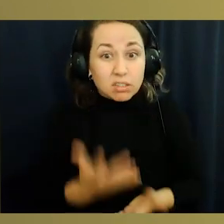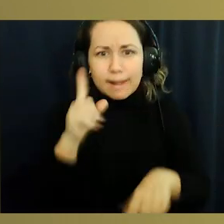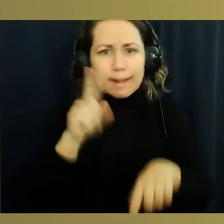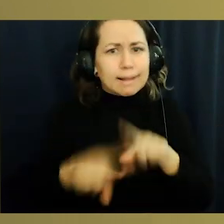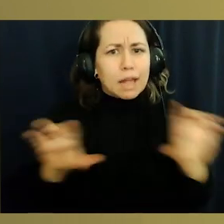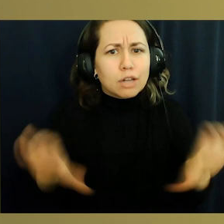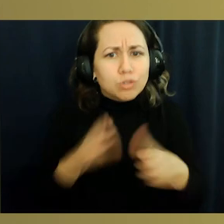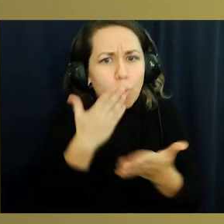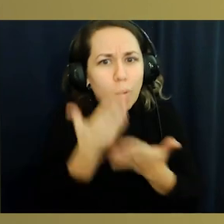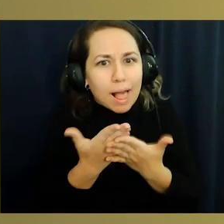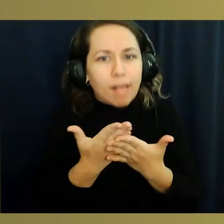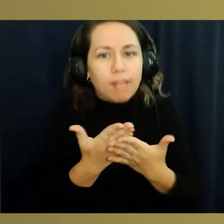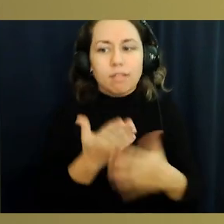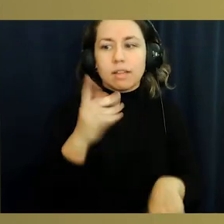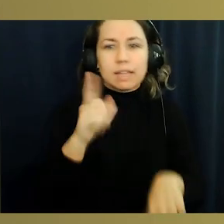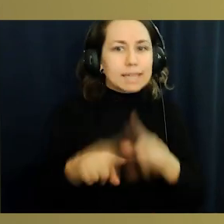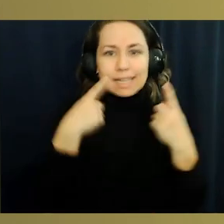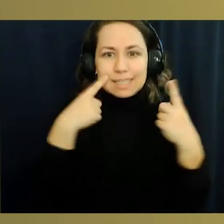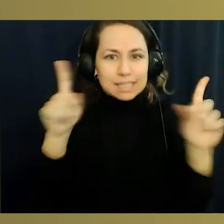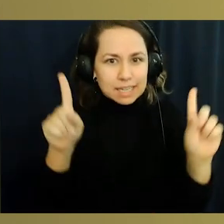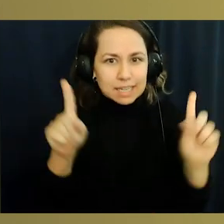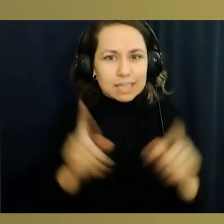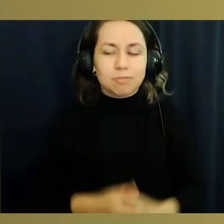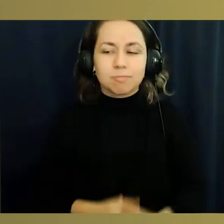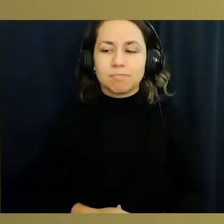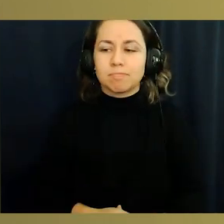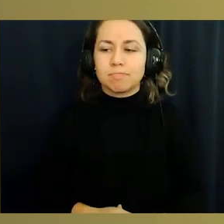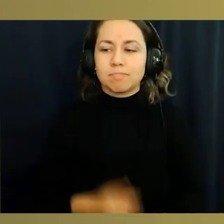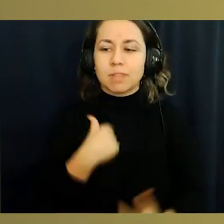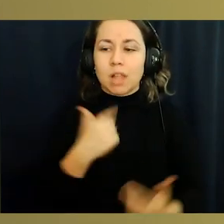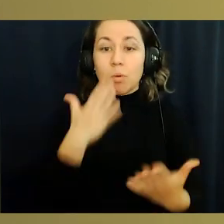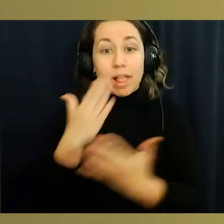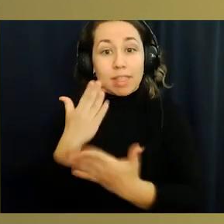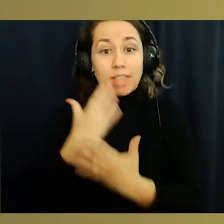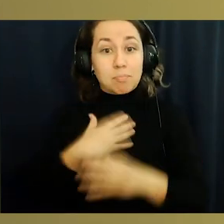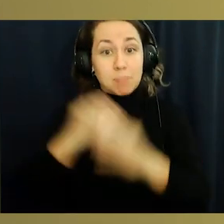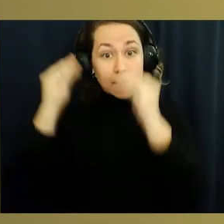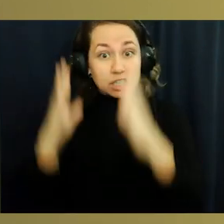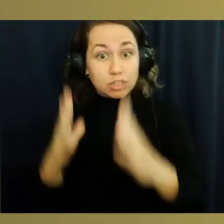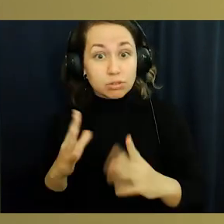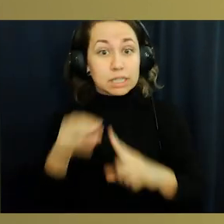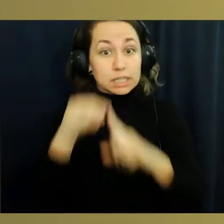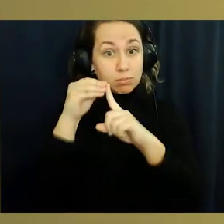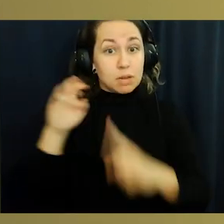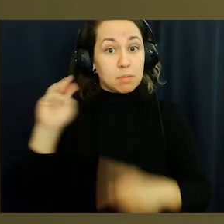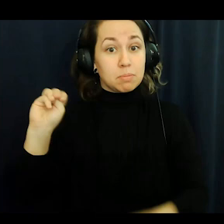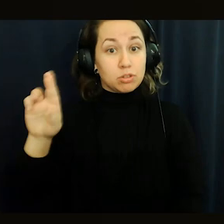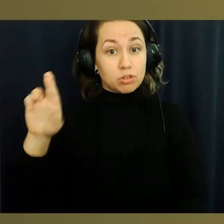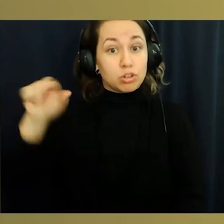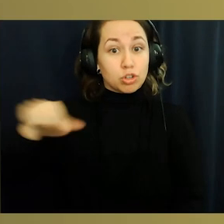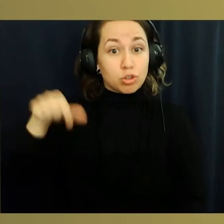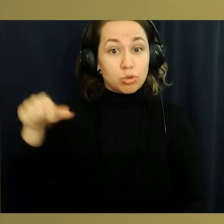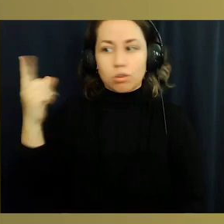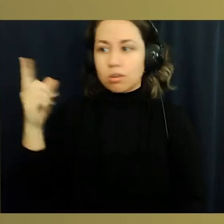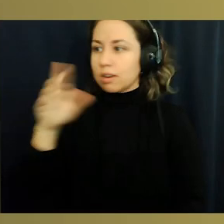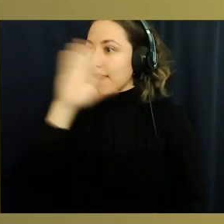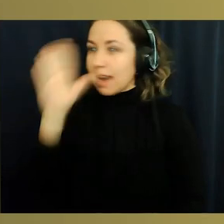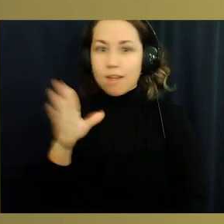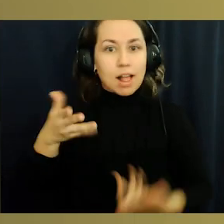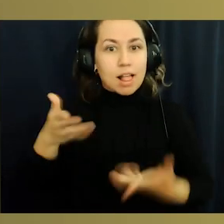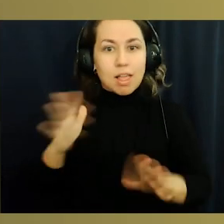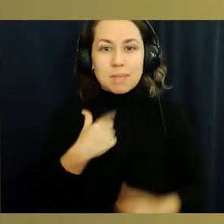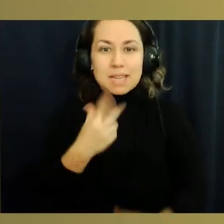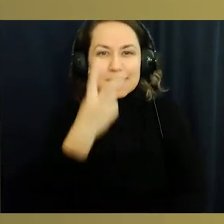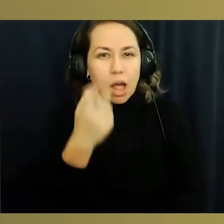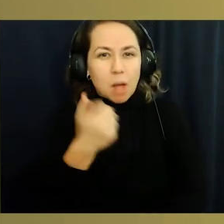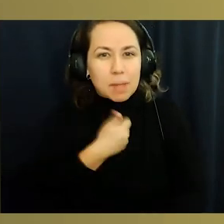is essential because if you get too burnt out, you won't be able to do well and you won't be able to succeed. I would like to